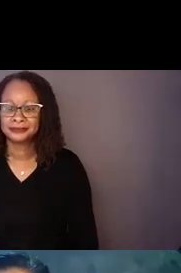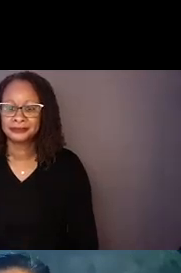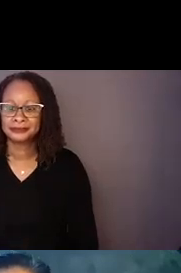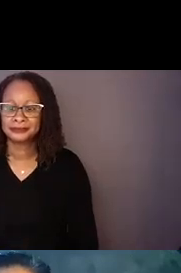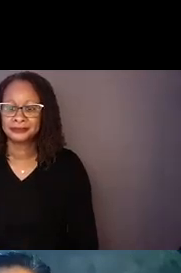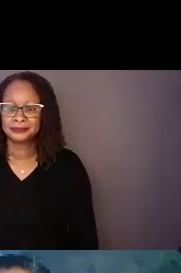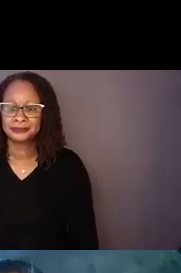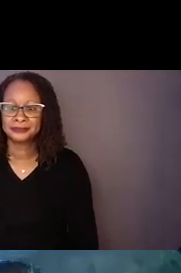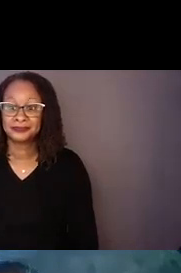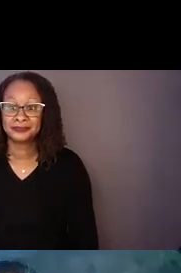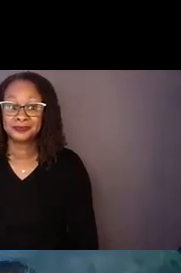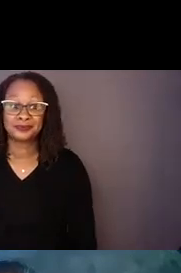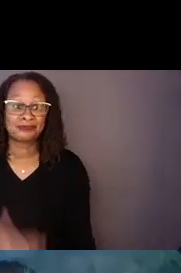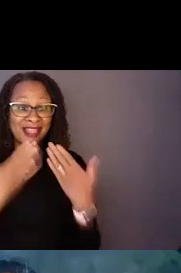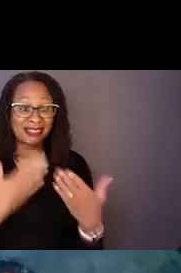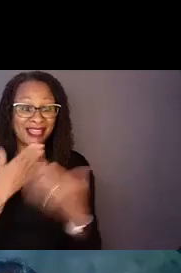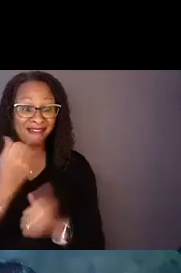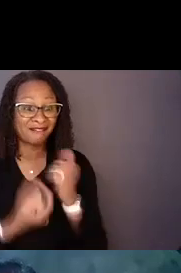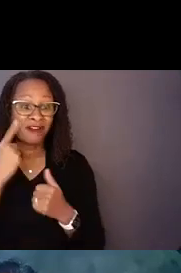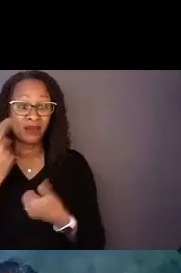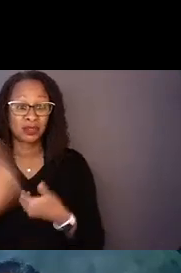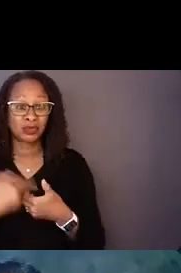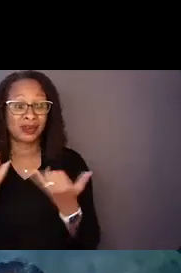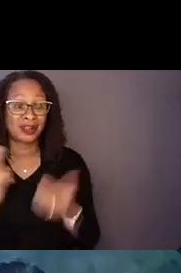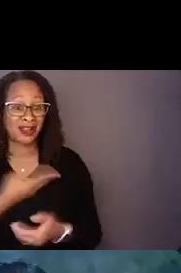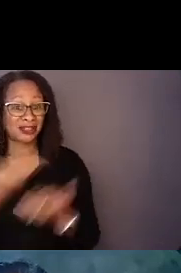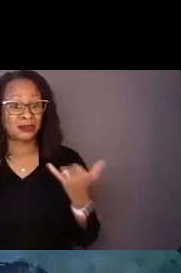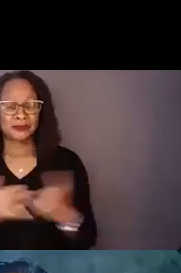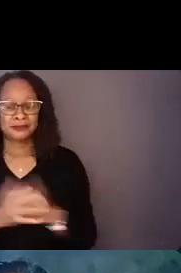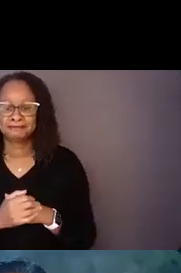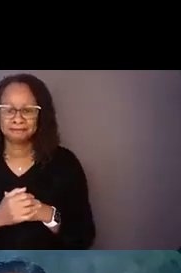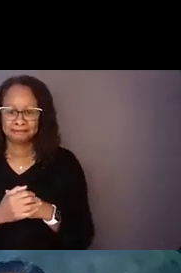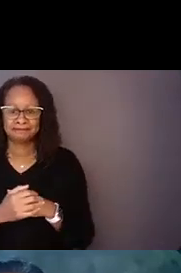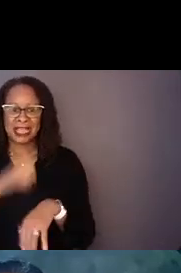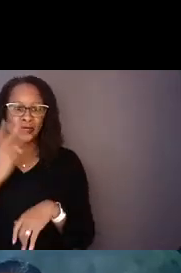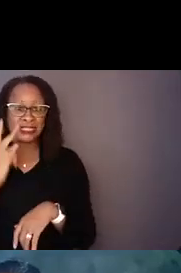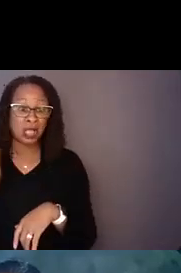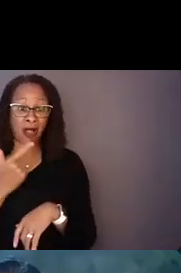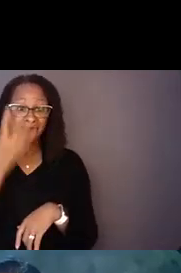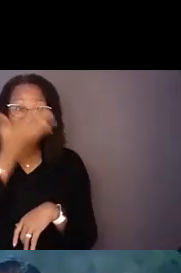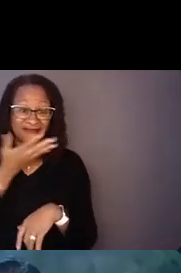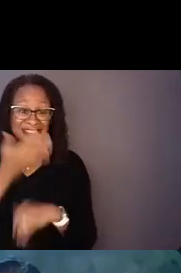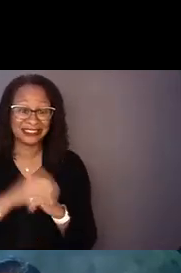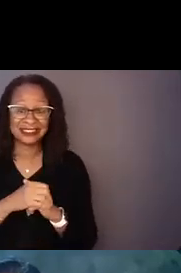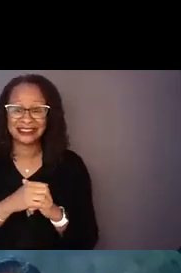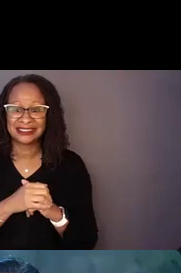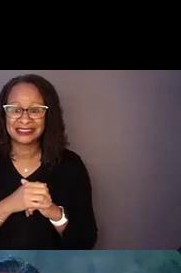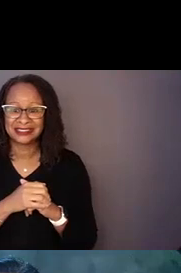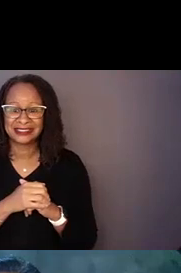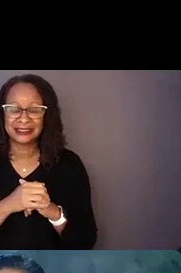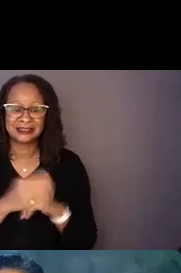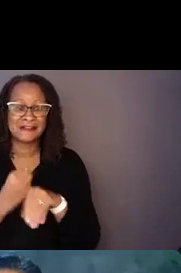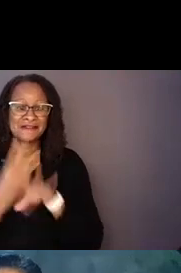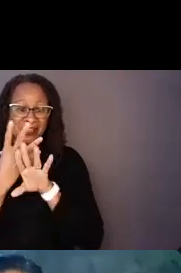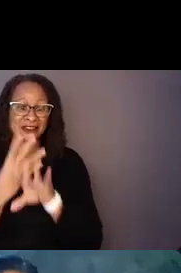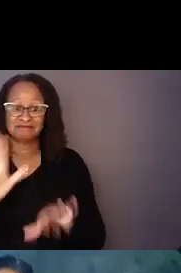So I'd like to thank everybody for joining today. I don't see everyone's video on